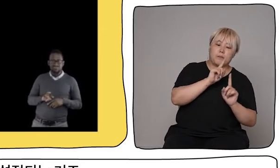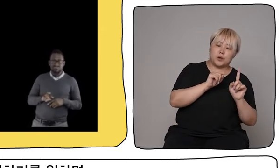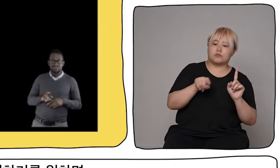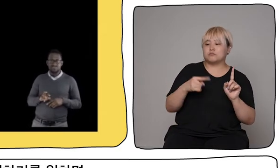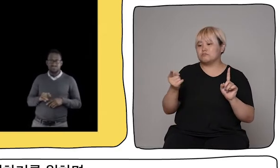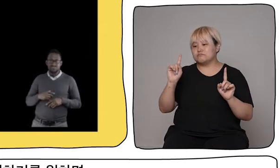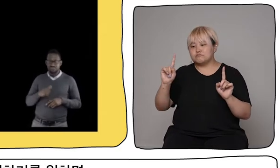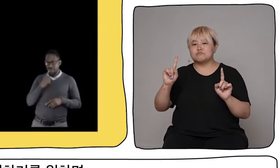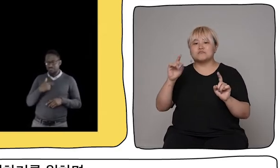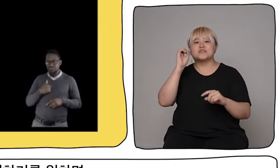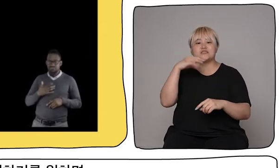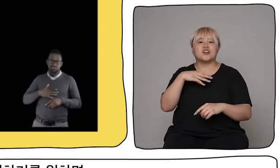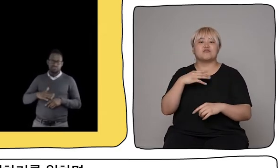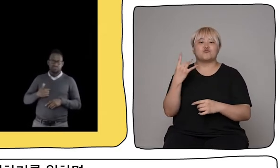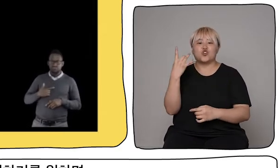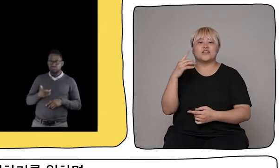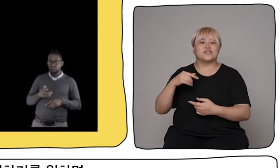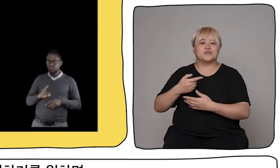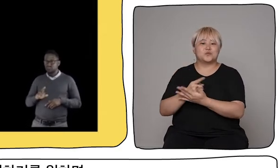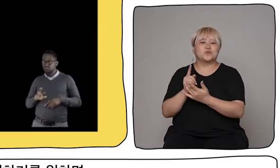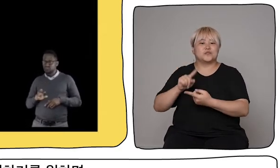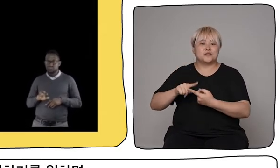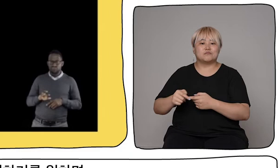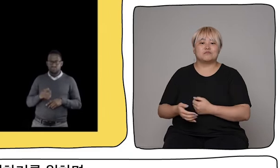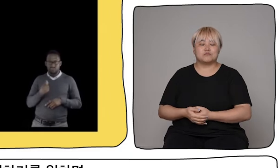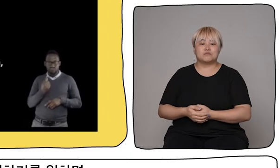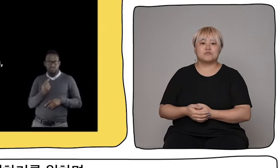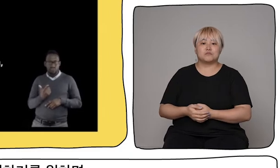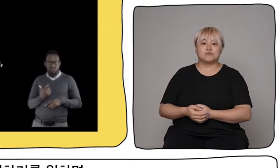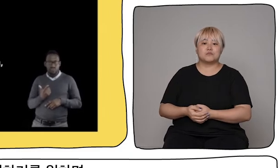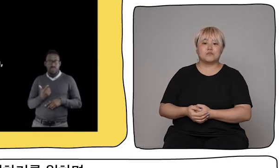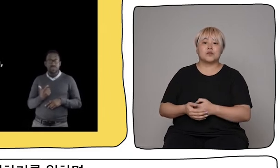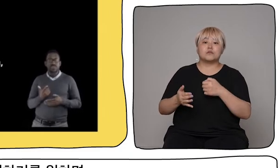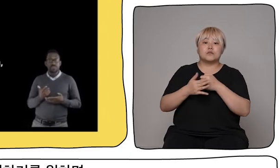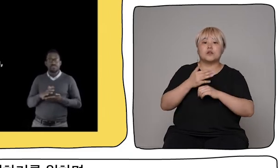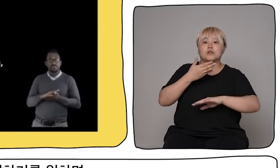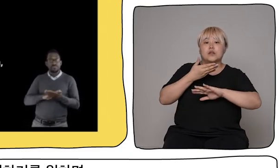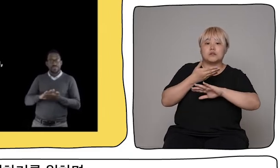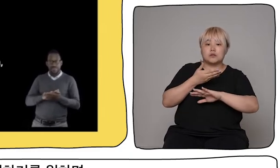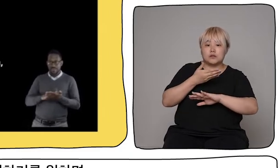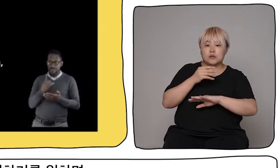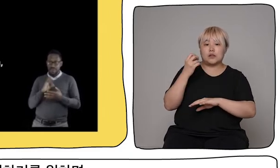If the interpreter wants to reinterpret a bit, we can skip to a different part of interpretation,